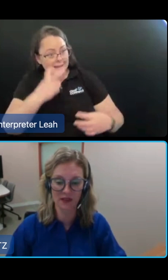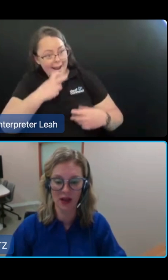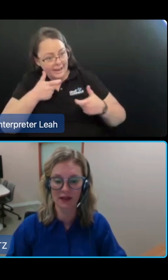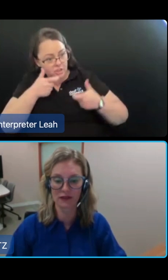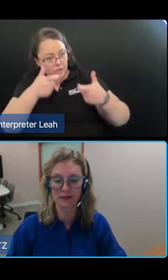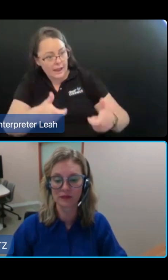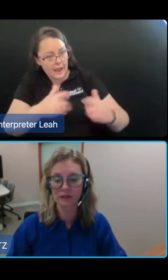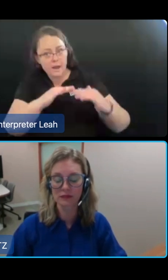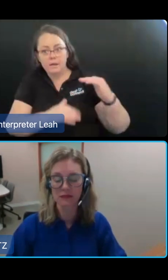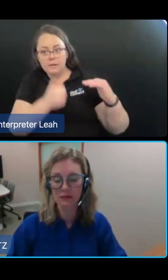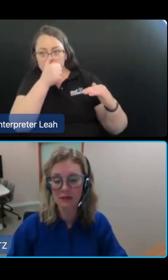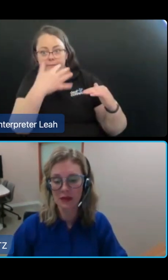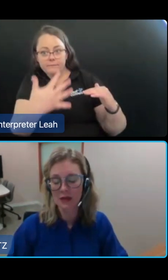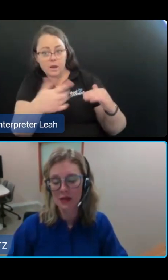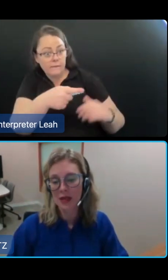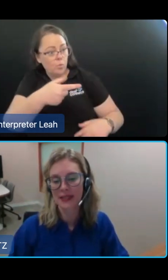65.